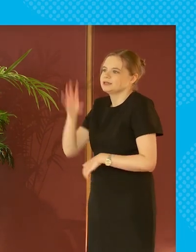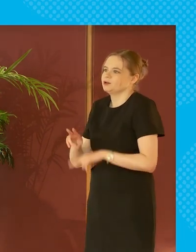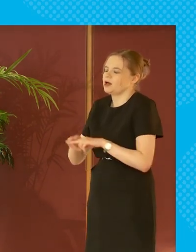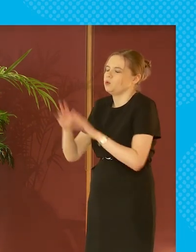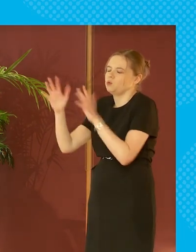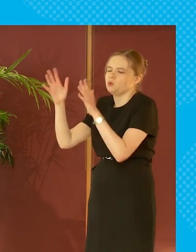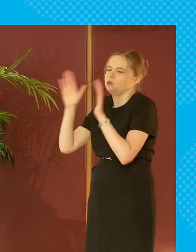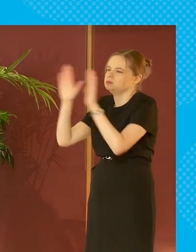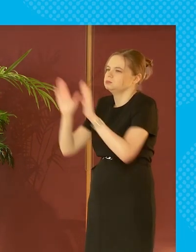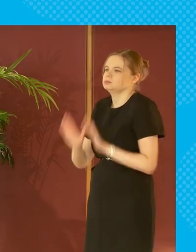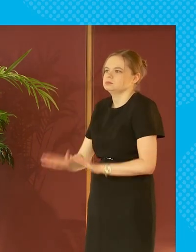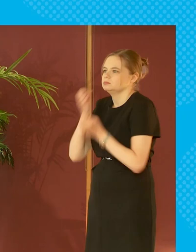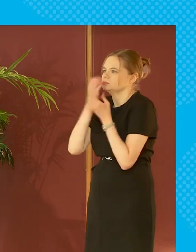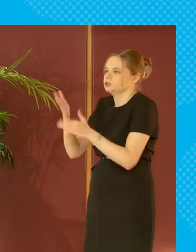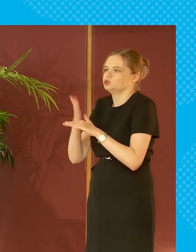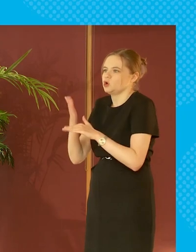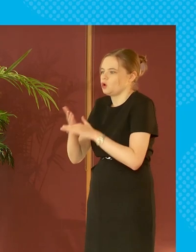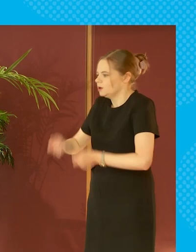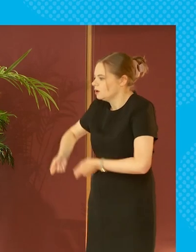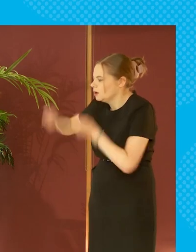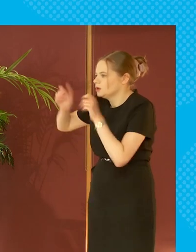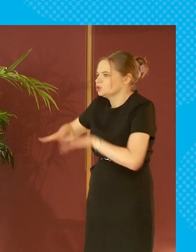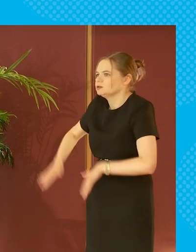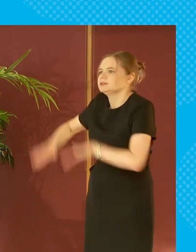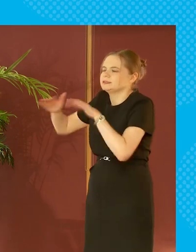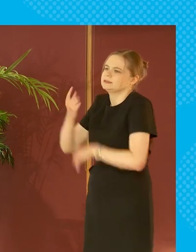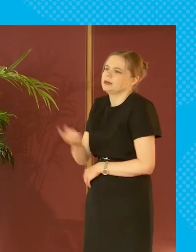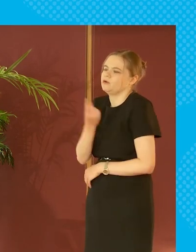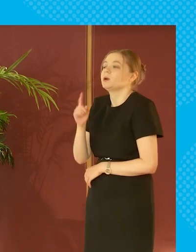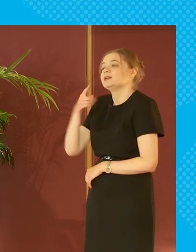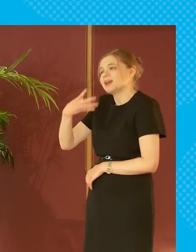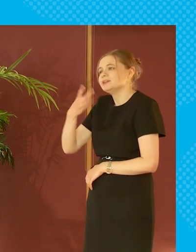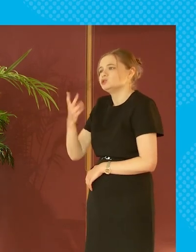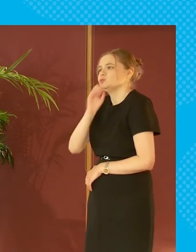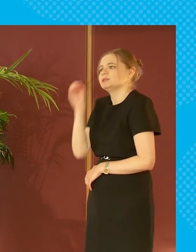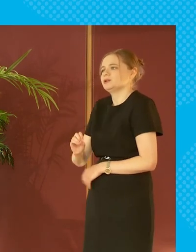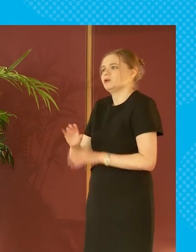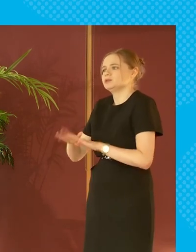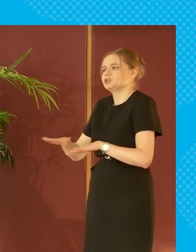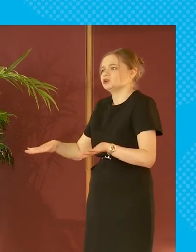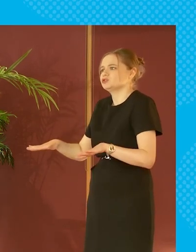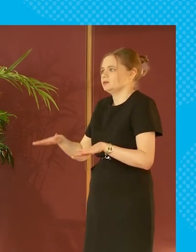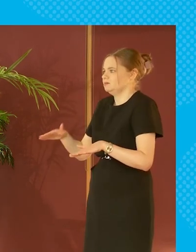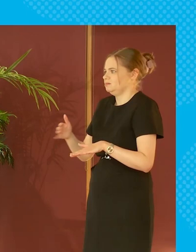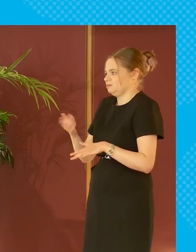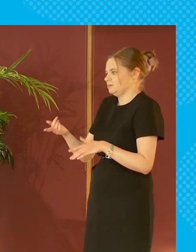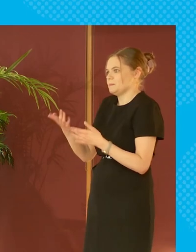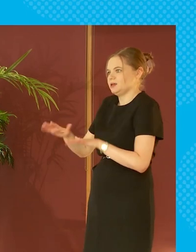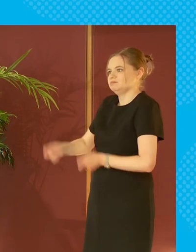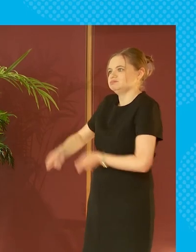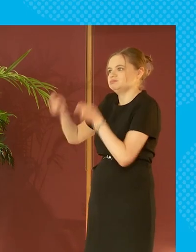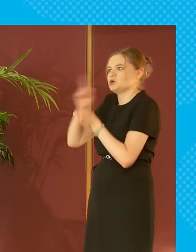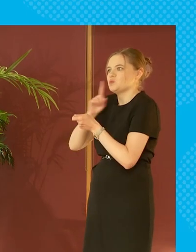look at what a fantastic job he's doing raising the kids on his own when actually 92 percent of kids race on their own are raised by women